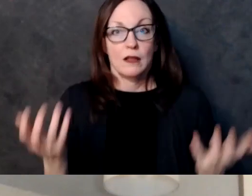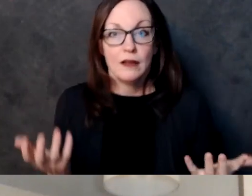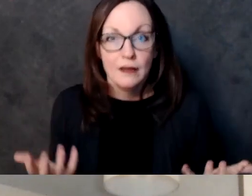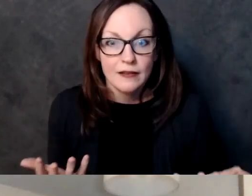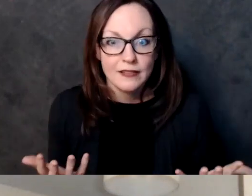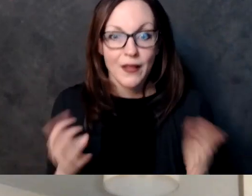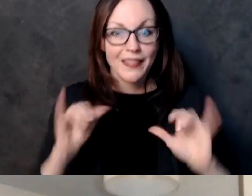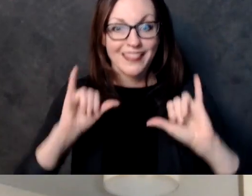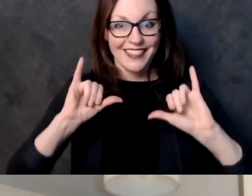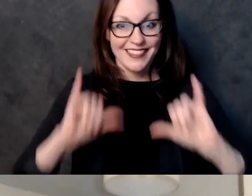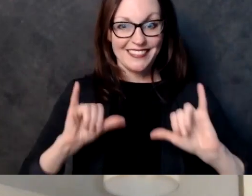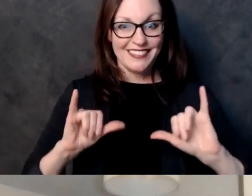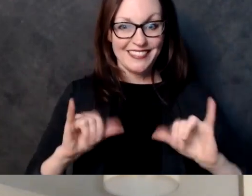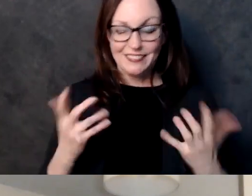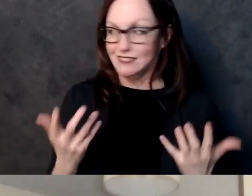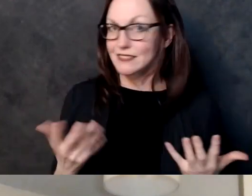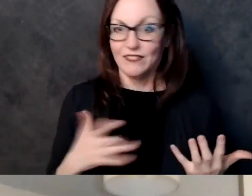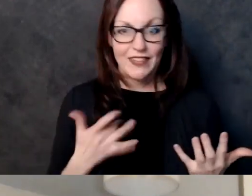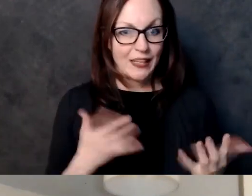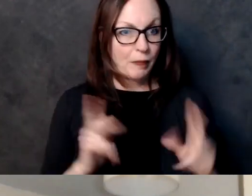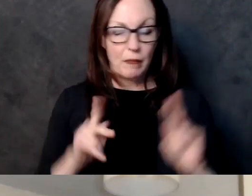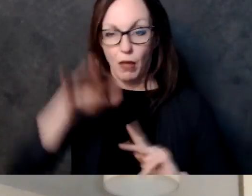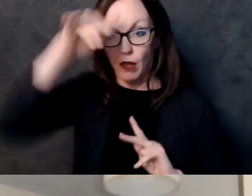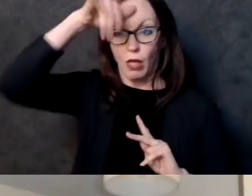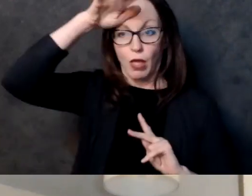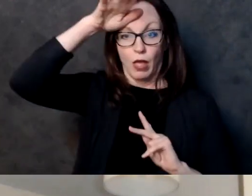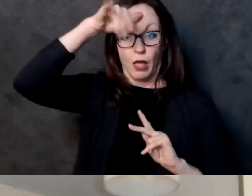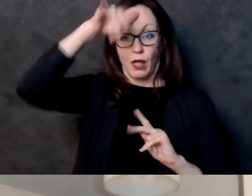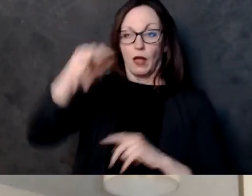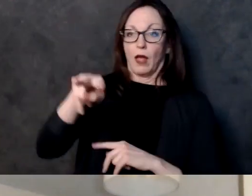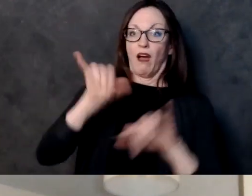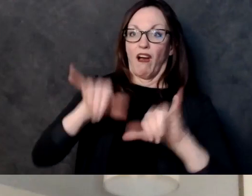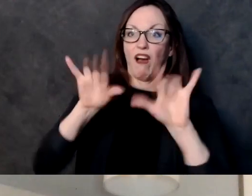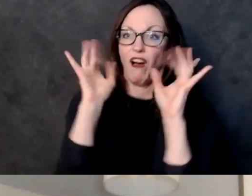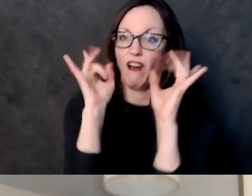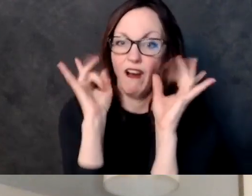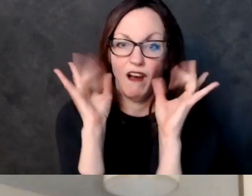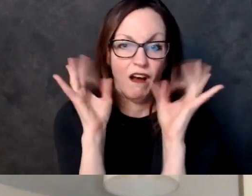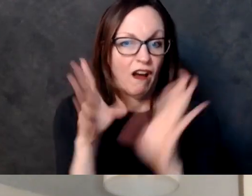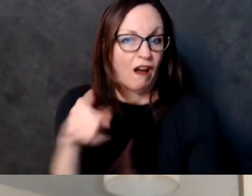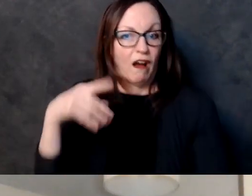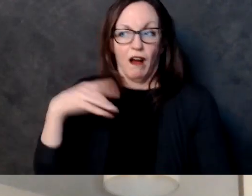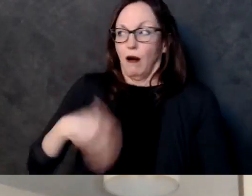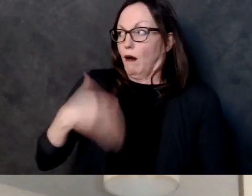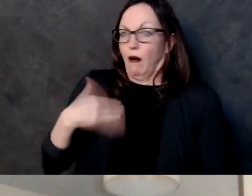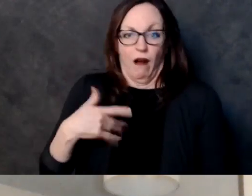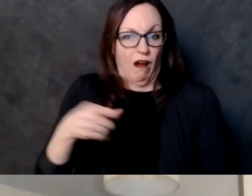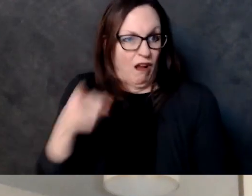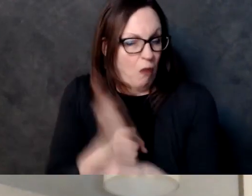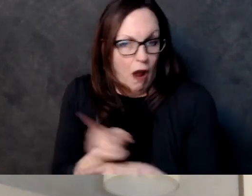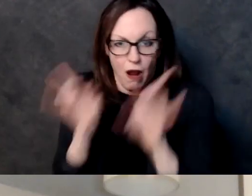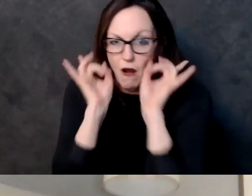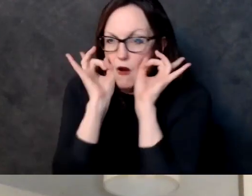and the and and also it's interesting in that committee the democratic members of that committee including the ranking member kept getting cut off